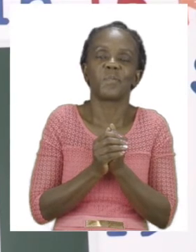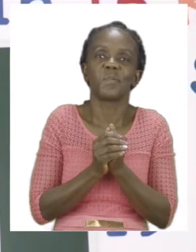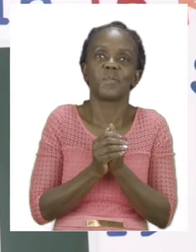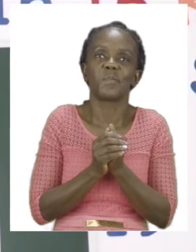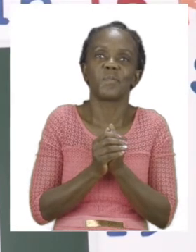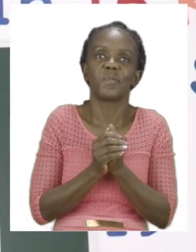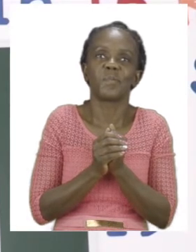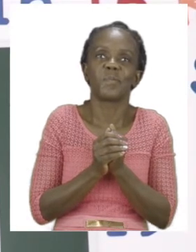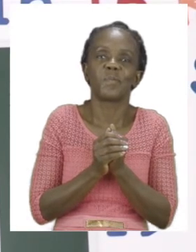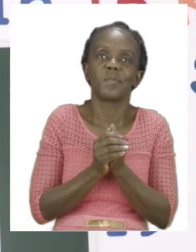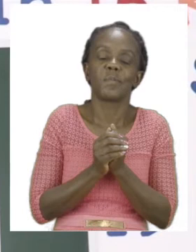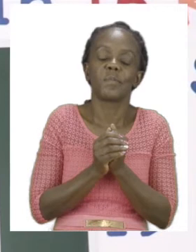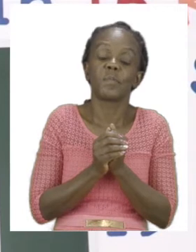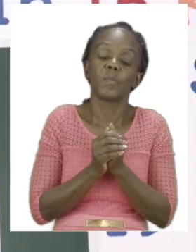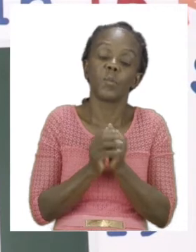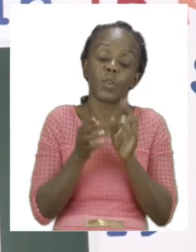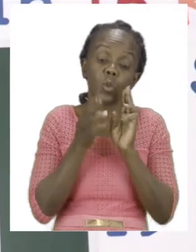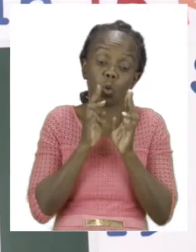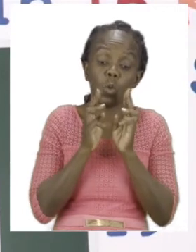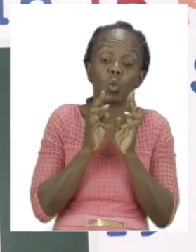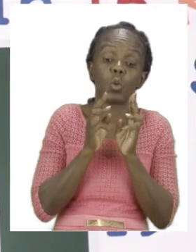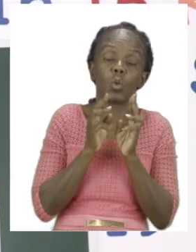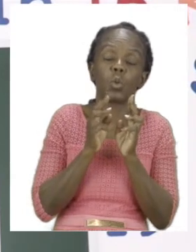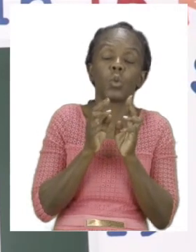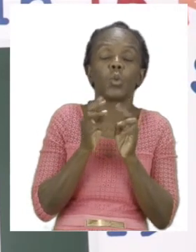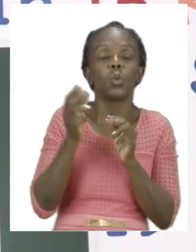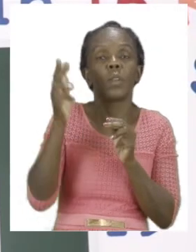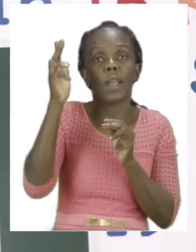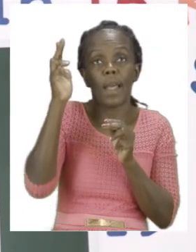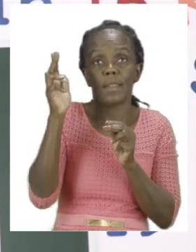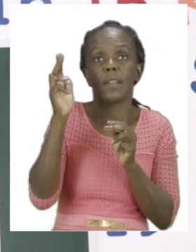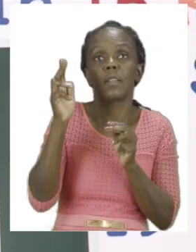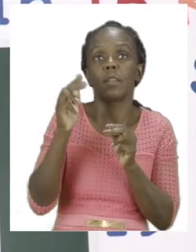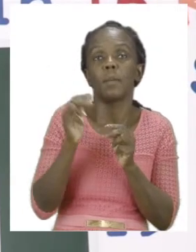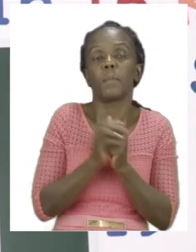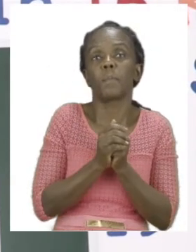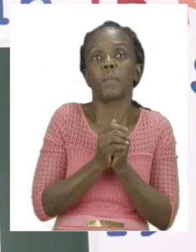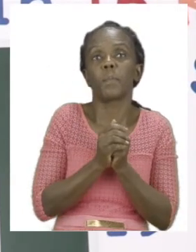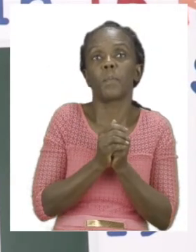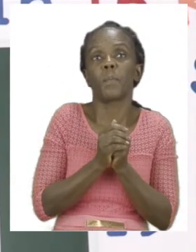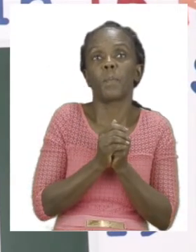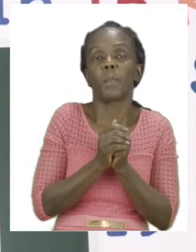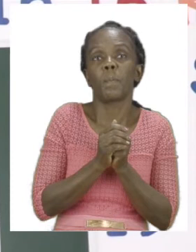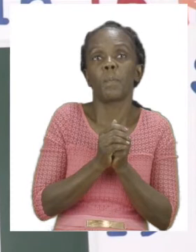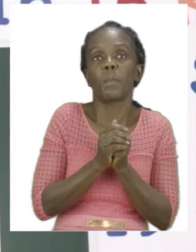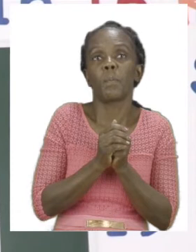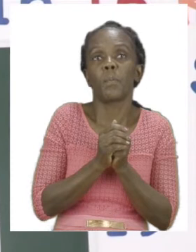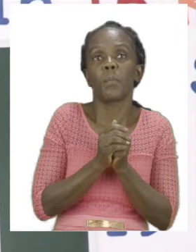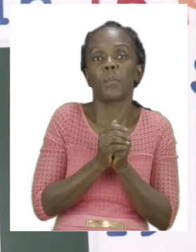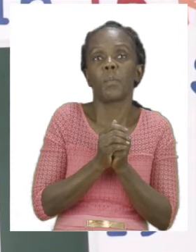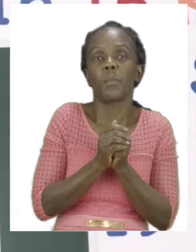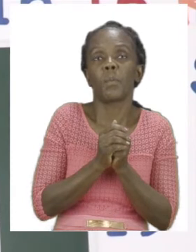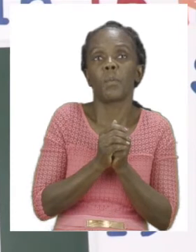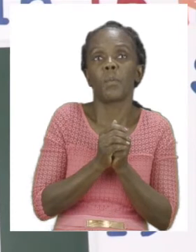In the morning which means the first thing when you wake up. And in the afternoon which means somewhere